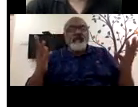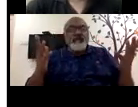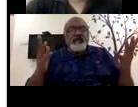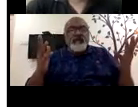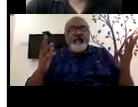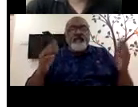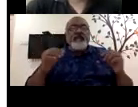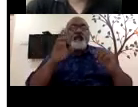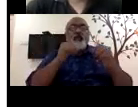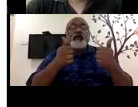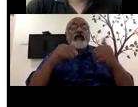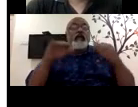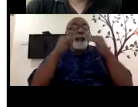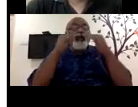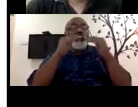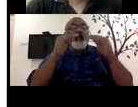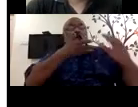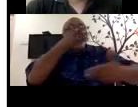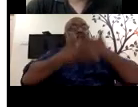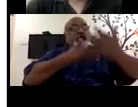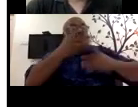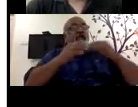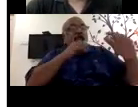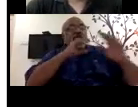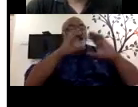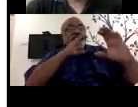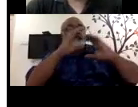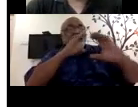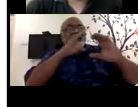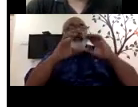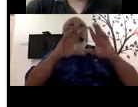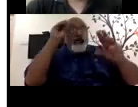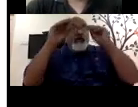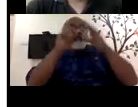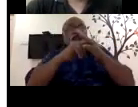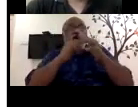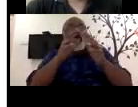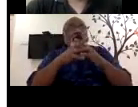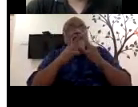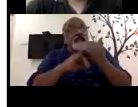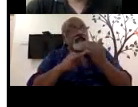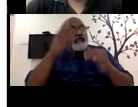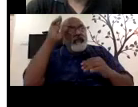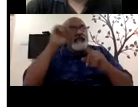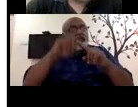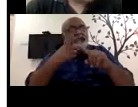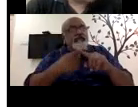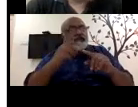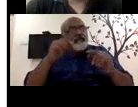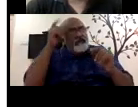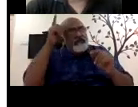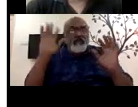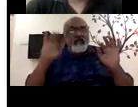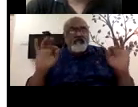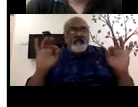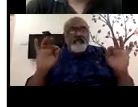and said, if you get to learn JAWS, and peer, if you learn, you know, that's